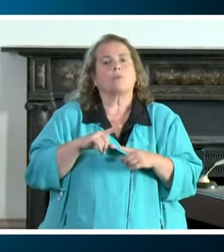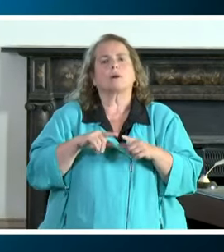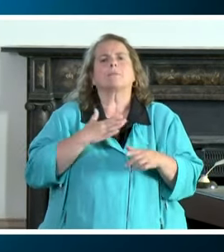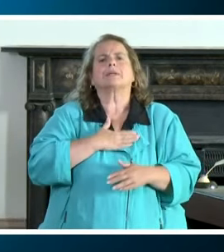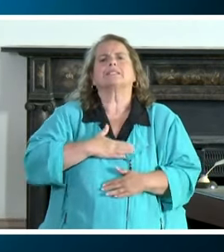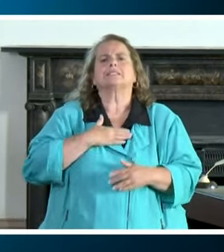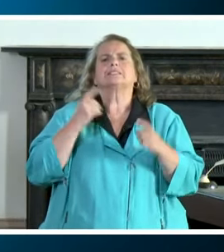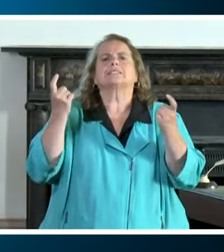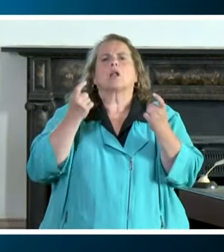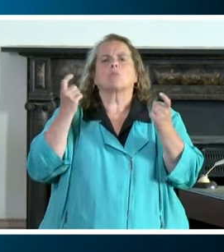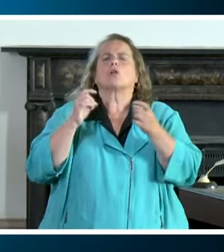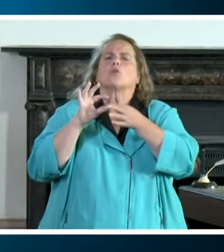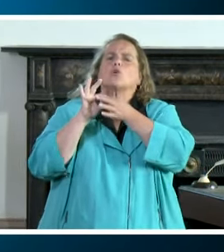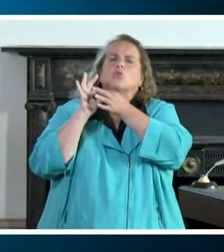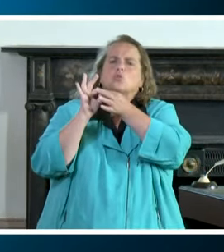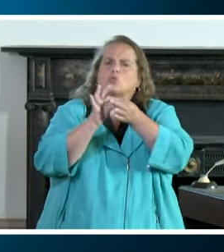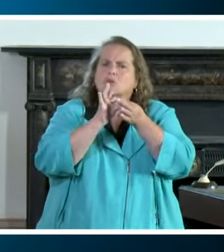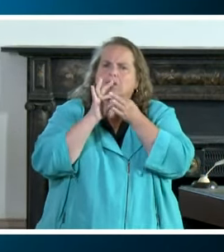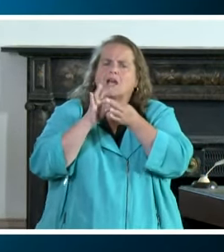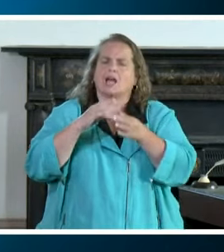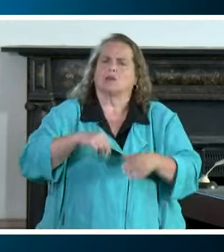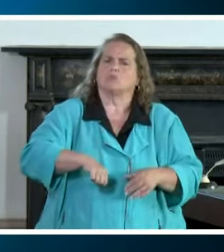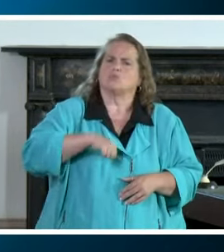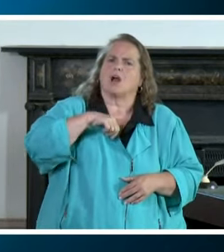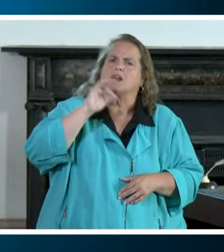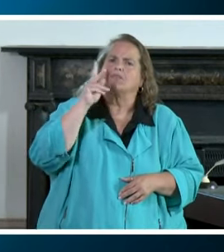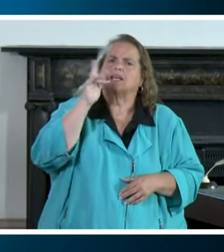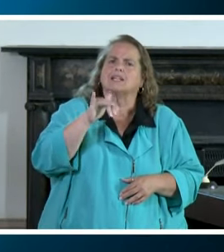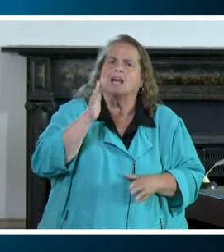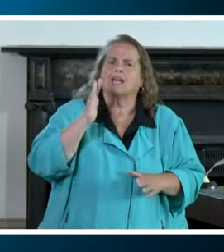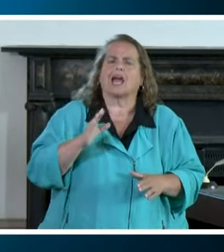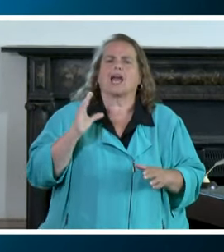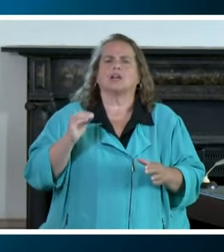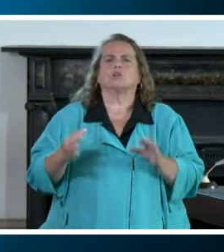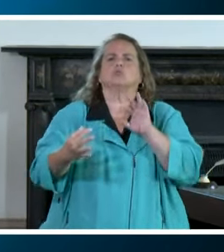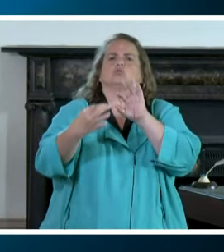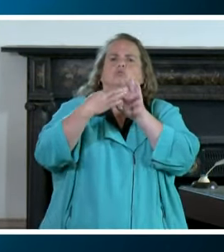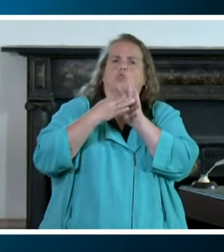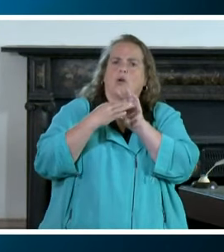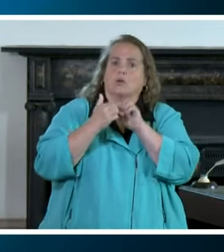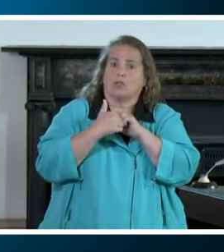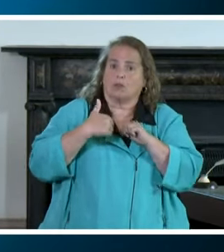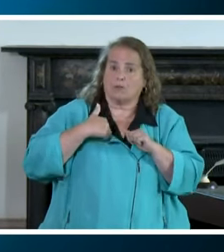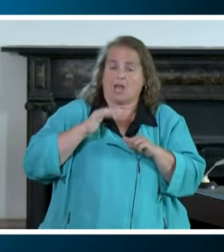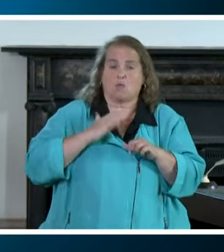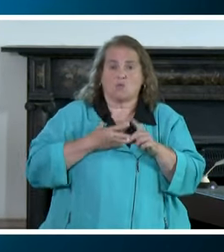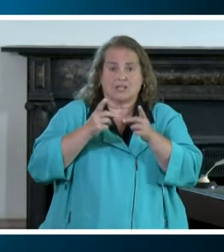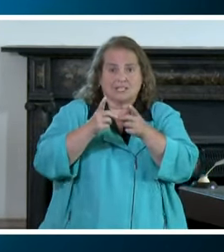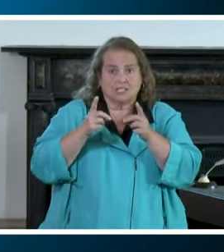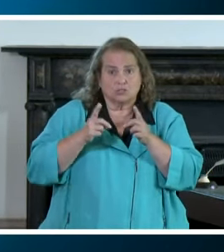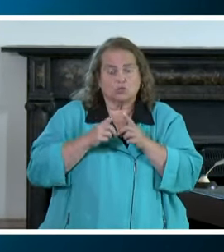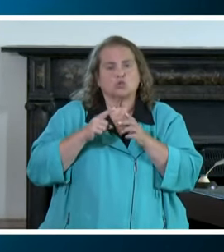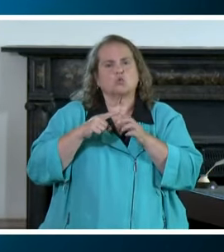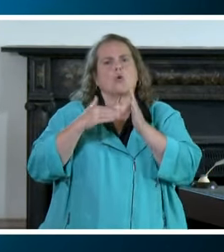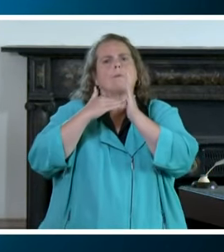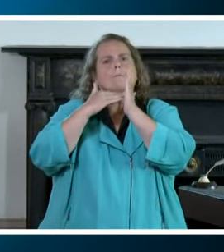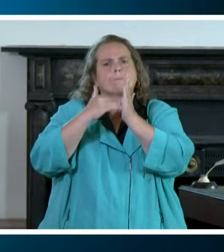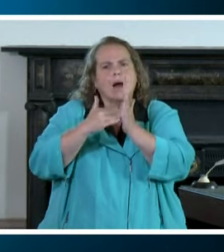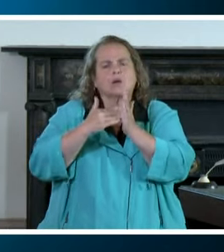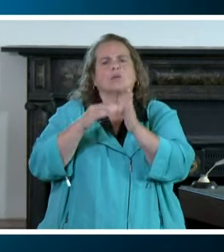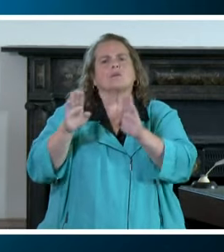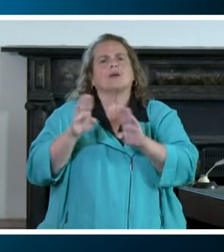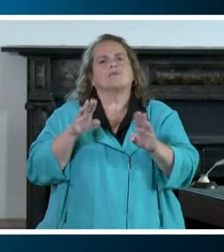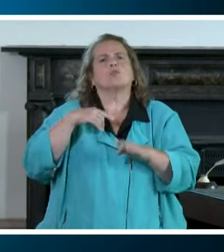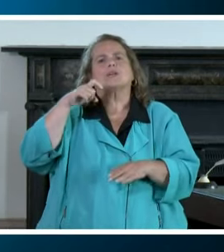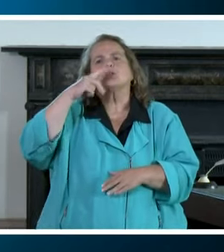the unity and the pride of being Kentuckians and join with me and our districts over the next months to model the behavior that